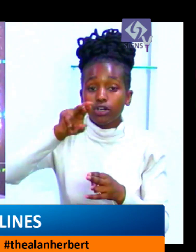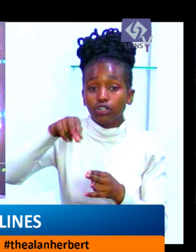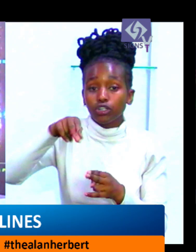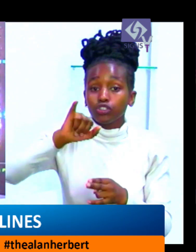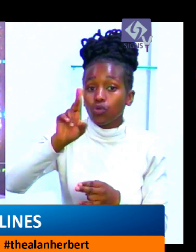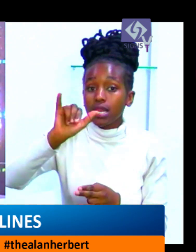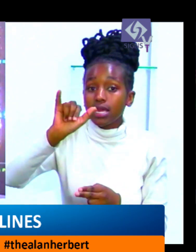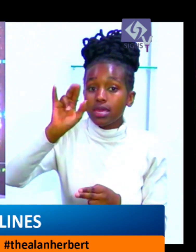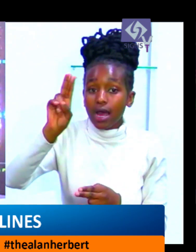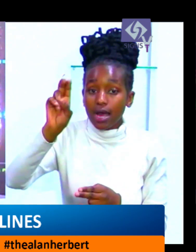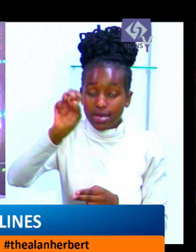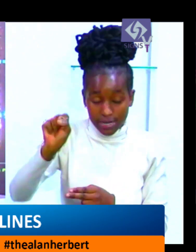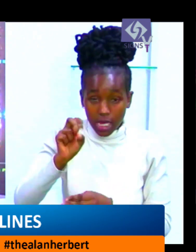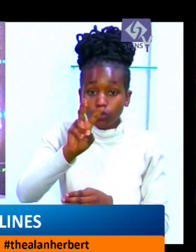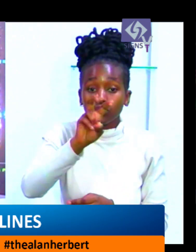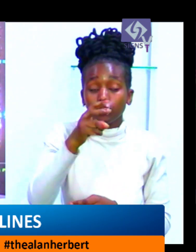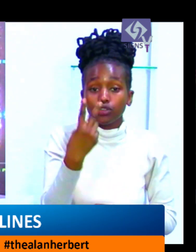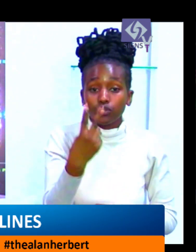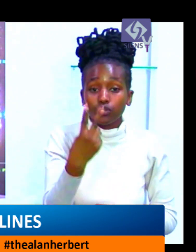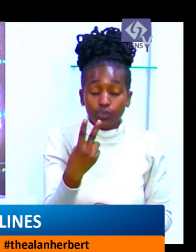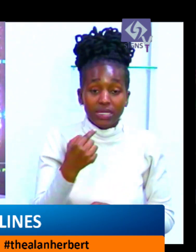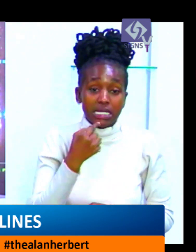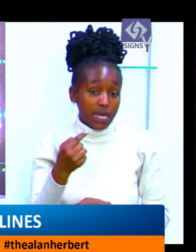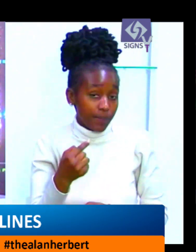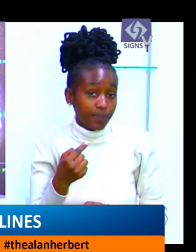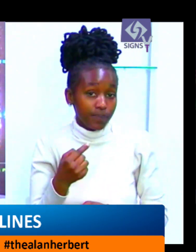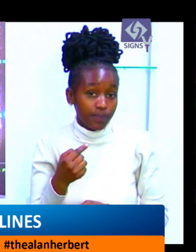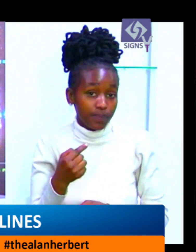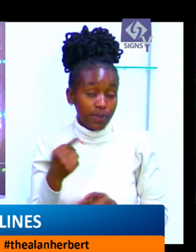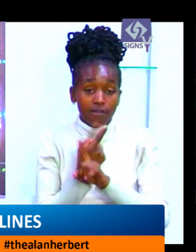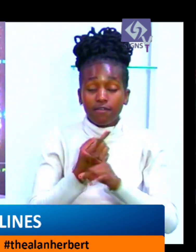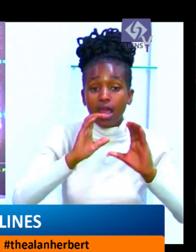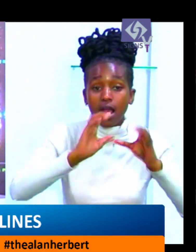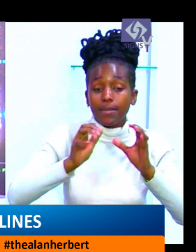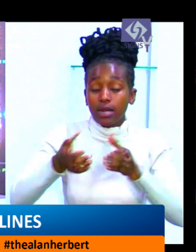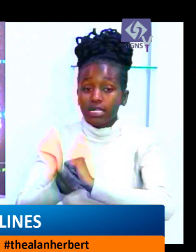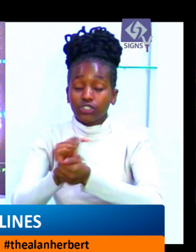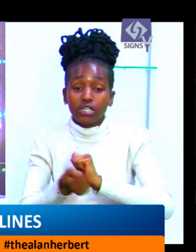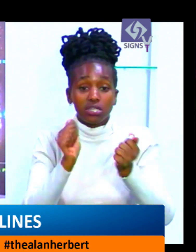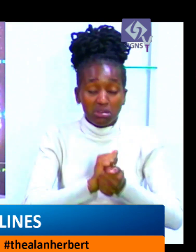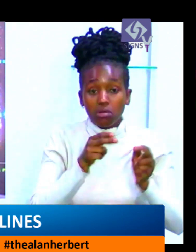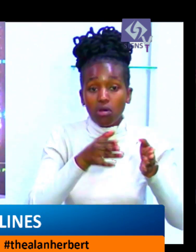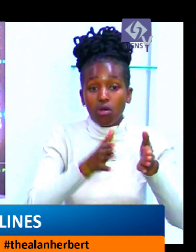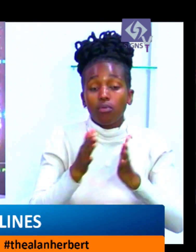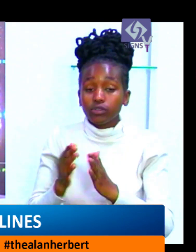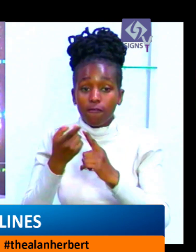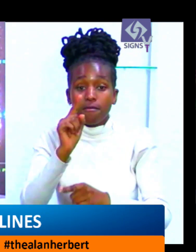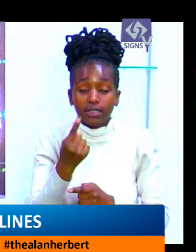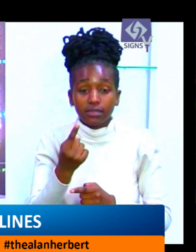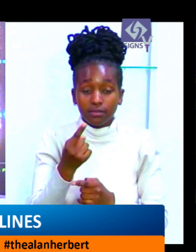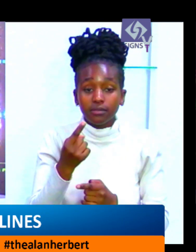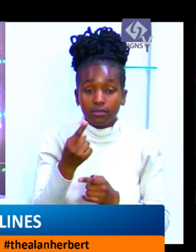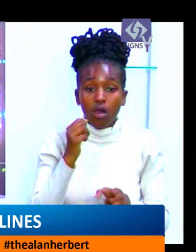around rival business interests. Now, the affidavit sworn by former Treasury Principal Secretary Dr. Julius Monzi